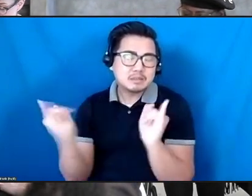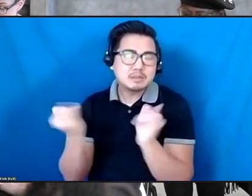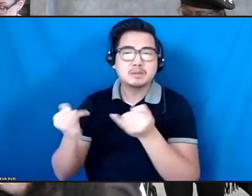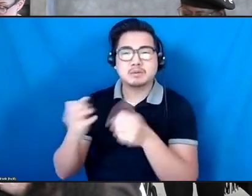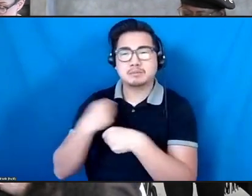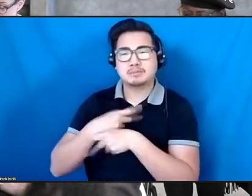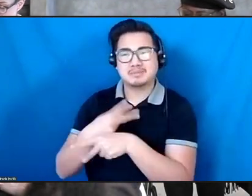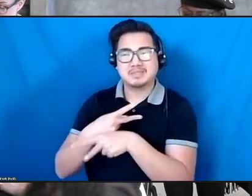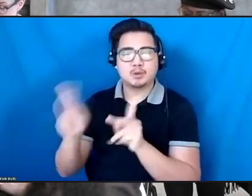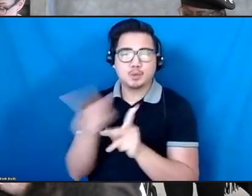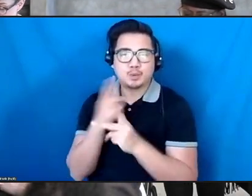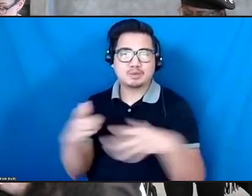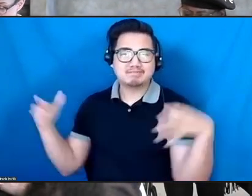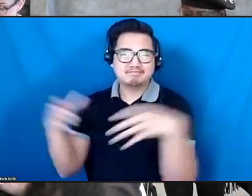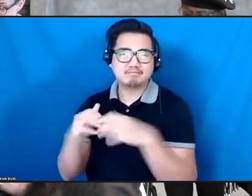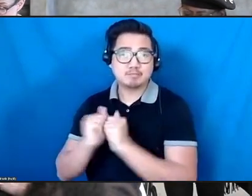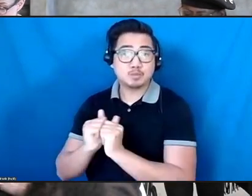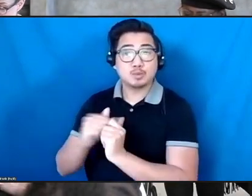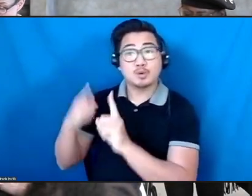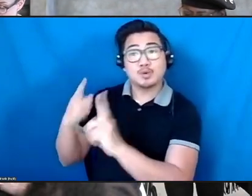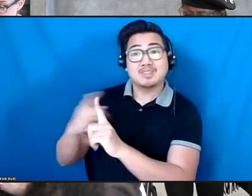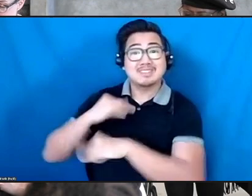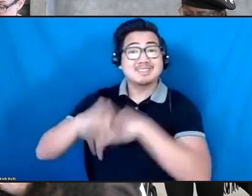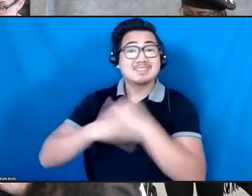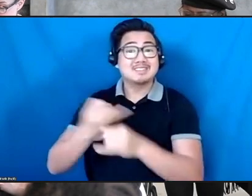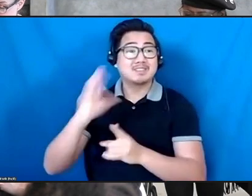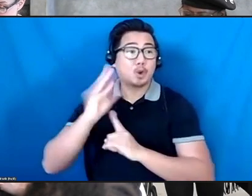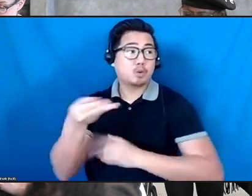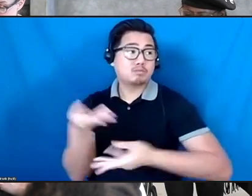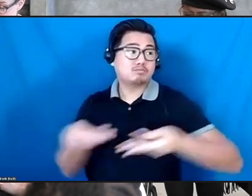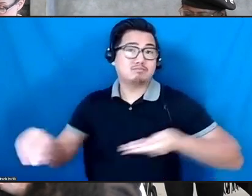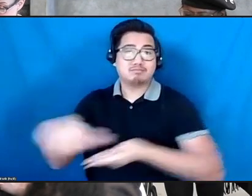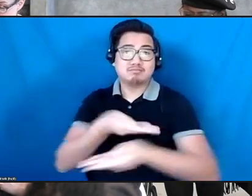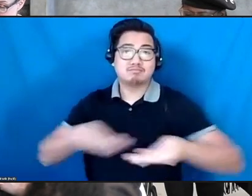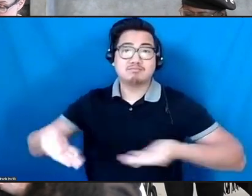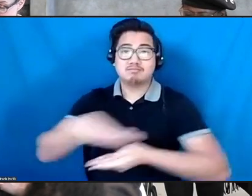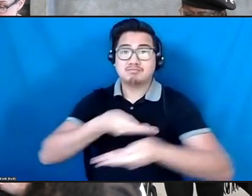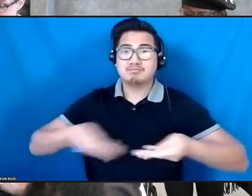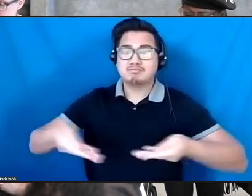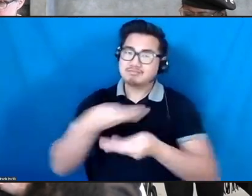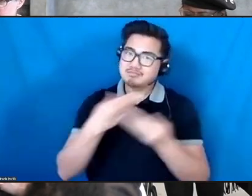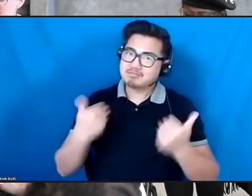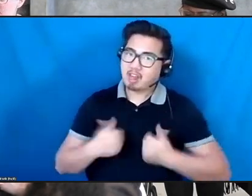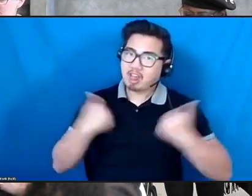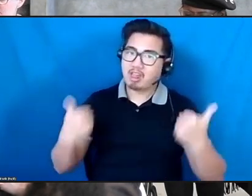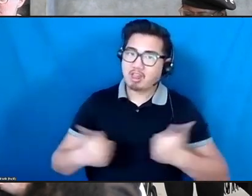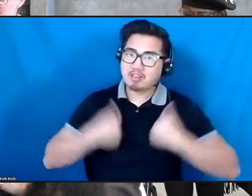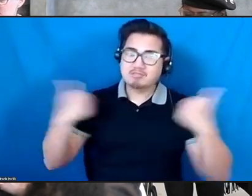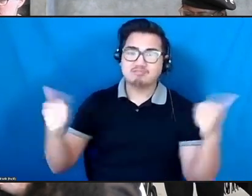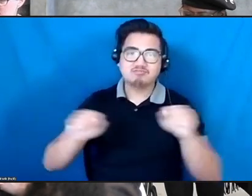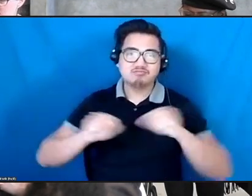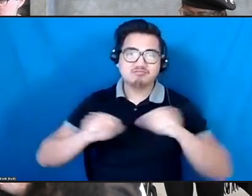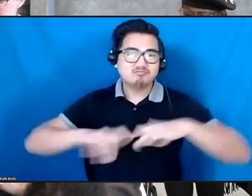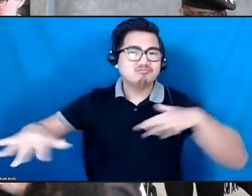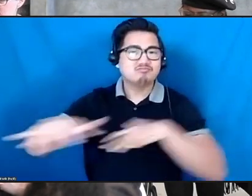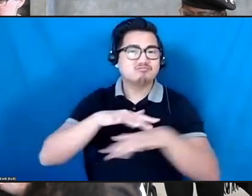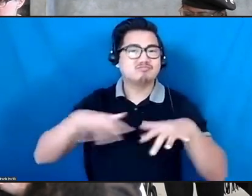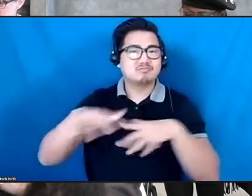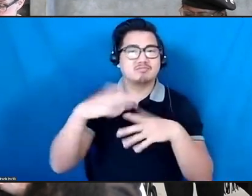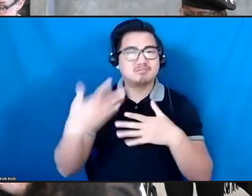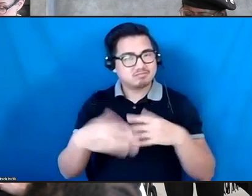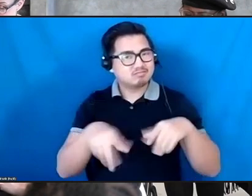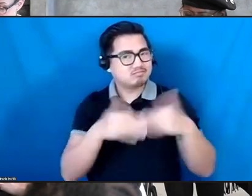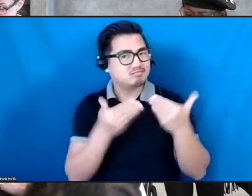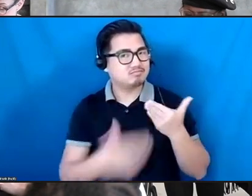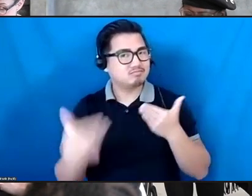forces to keep international culture exchange and engagement alive and vibrant now and into the future. We've